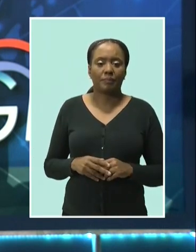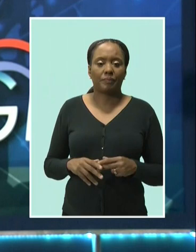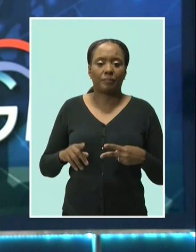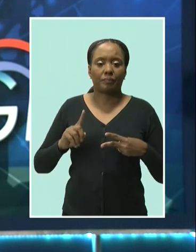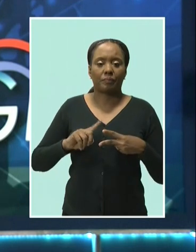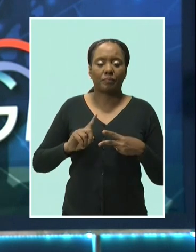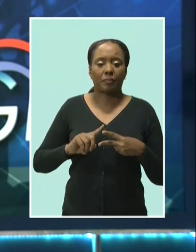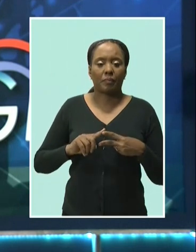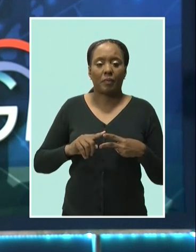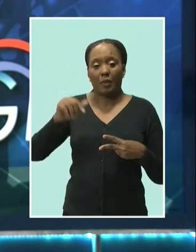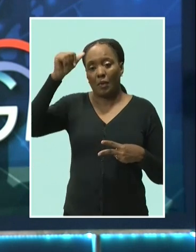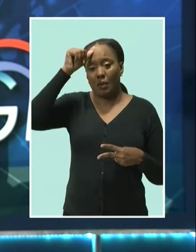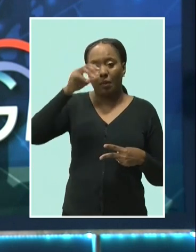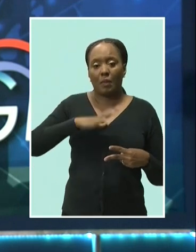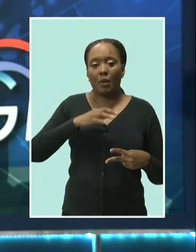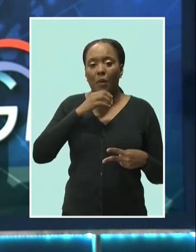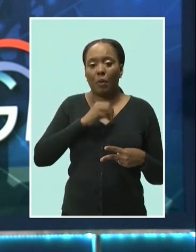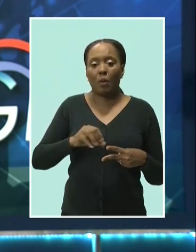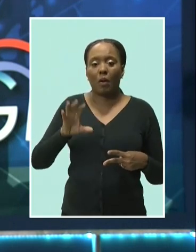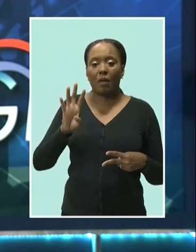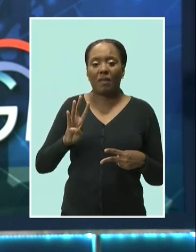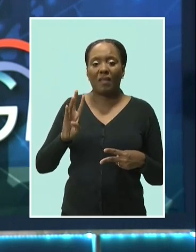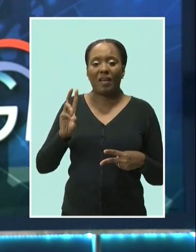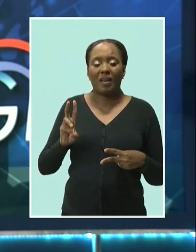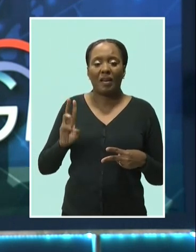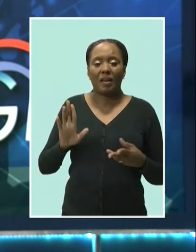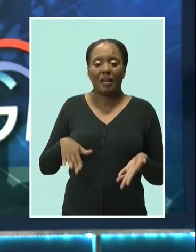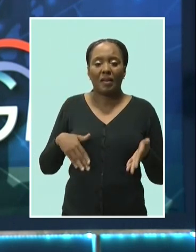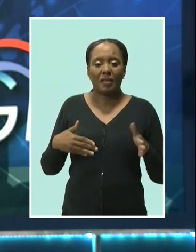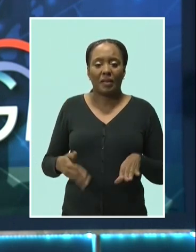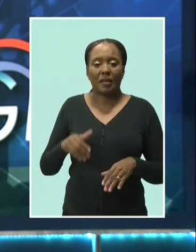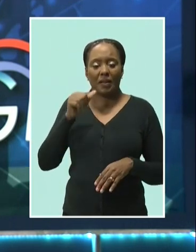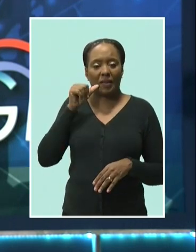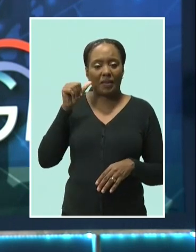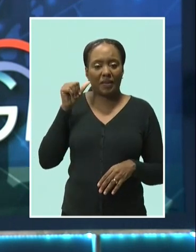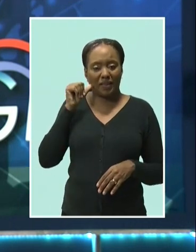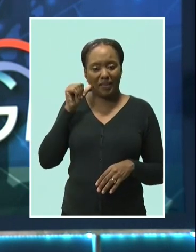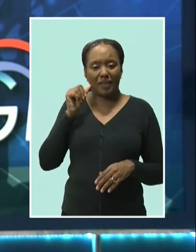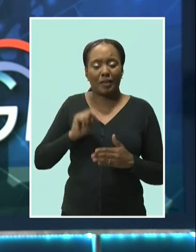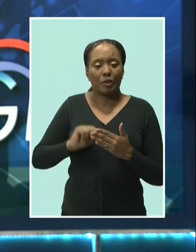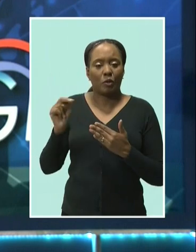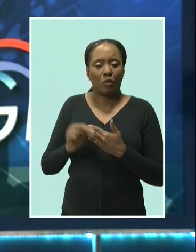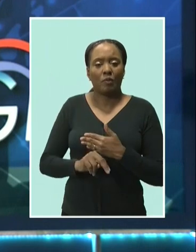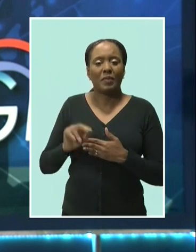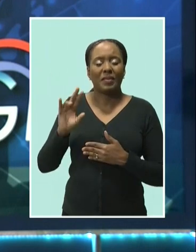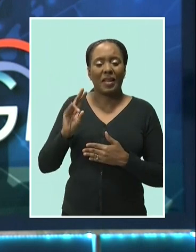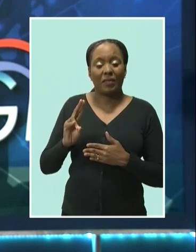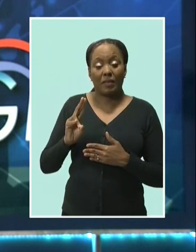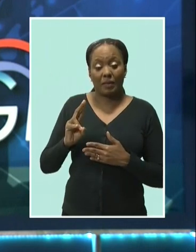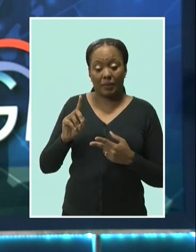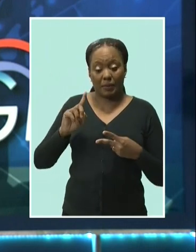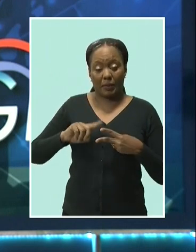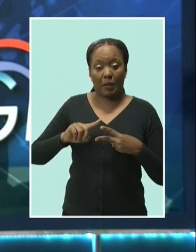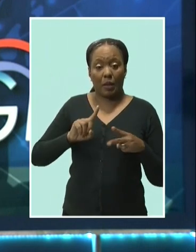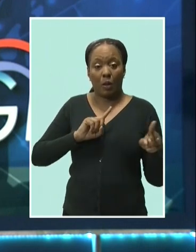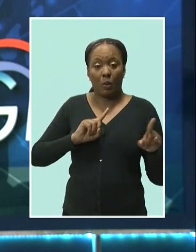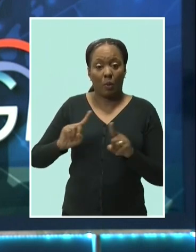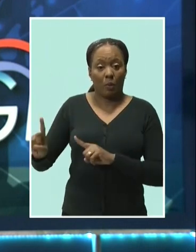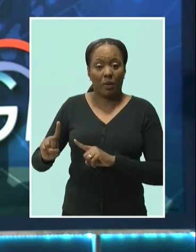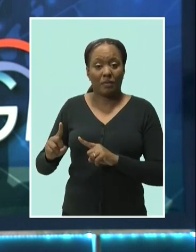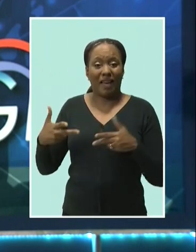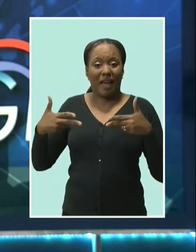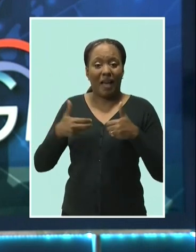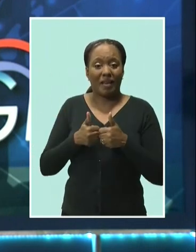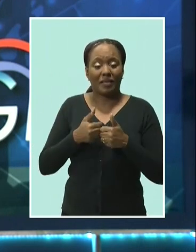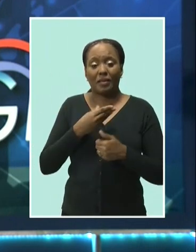number of deaths to 182. One of them was a 46-year-old man who died from the viral illness yesterday, November